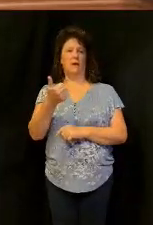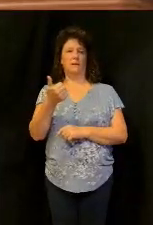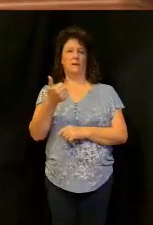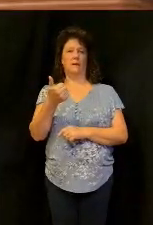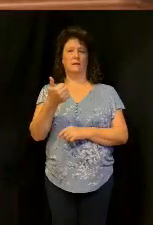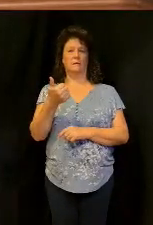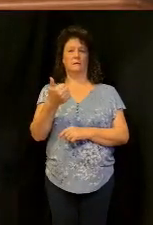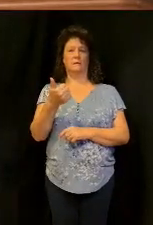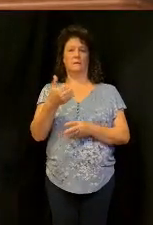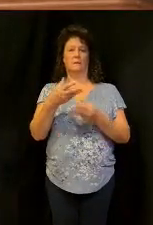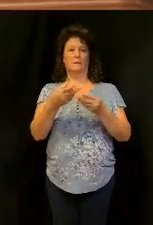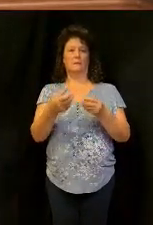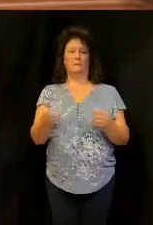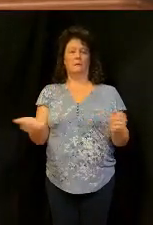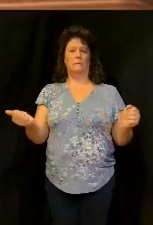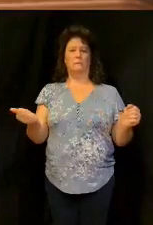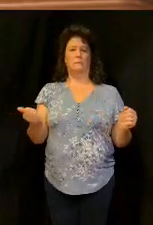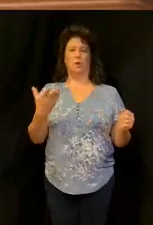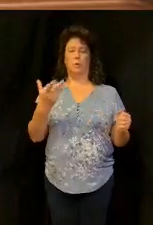in your finances,